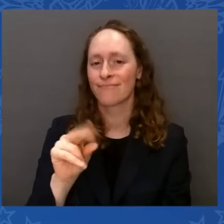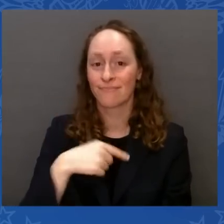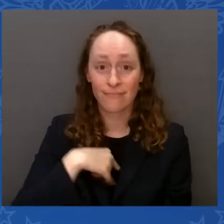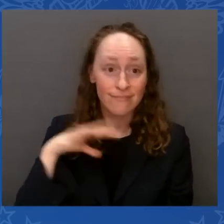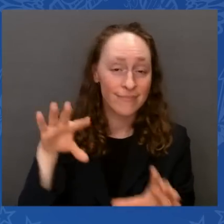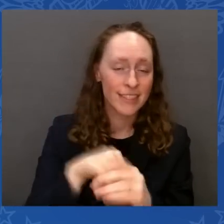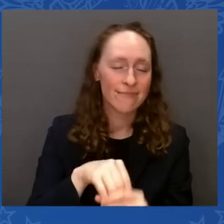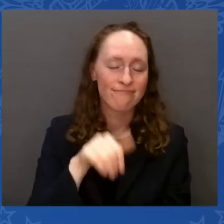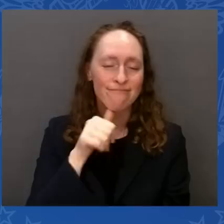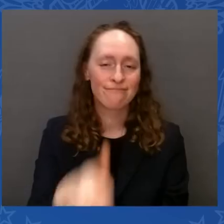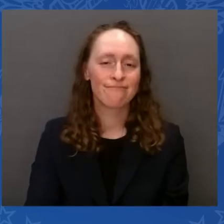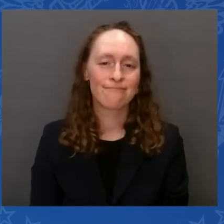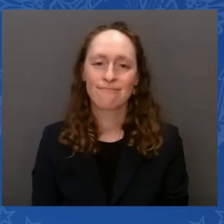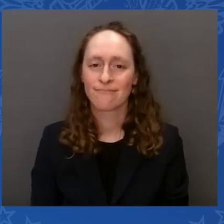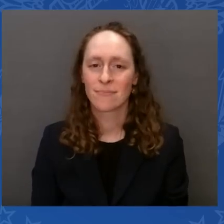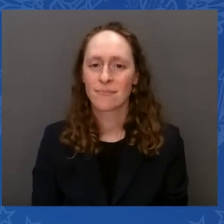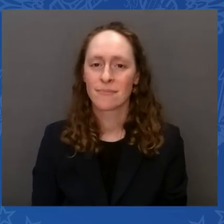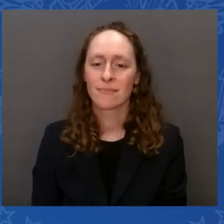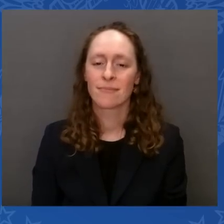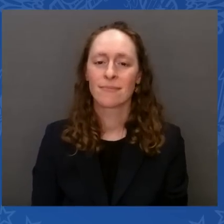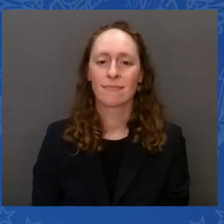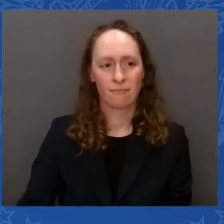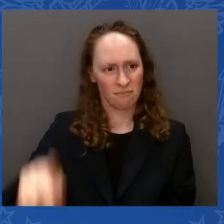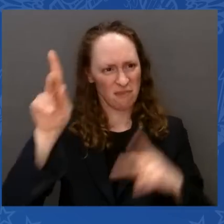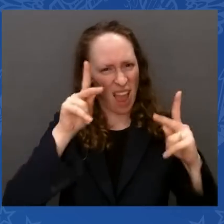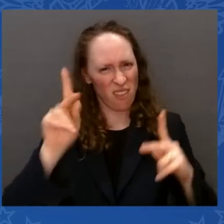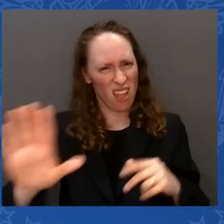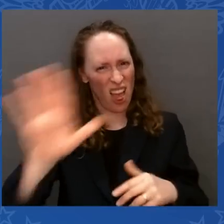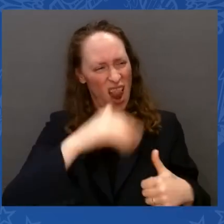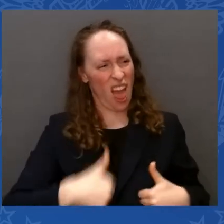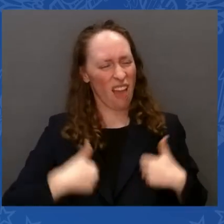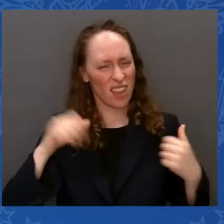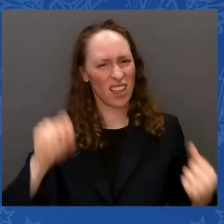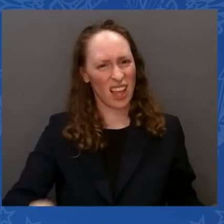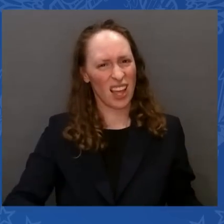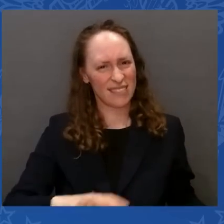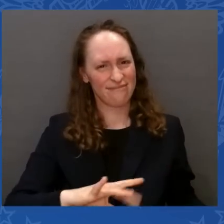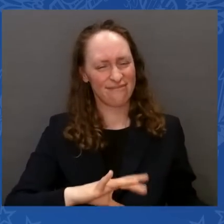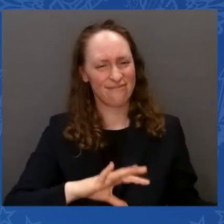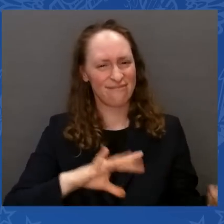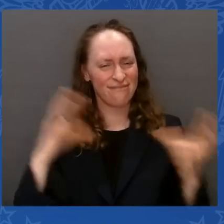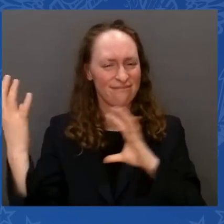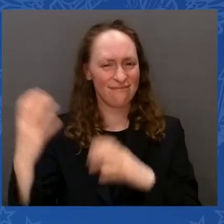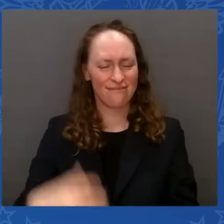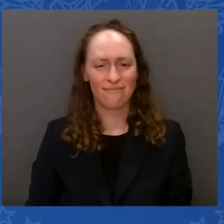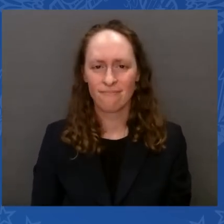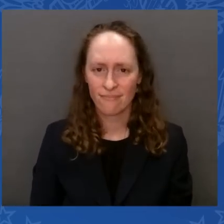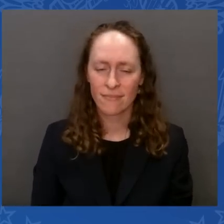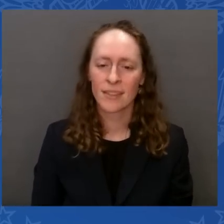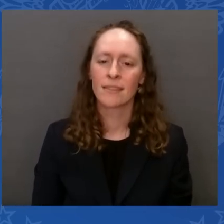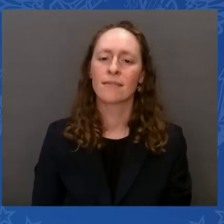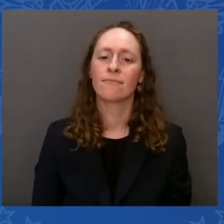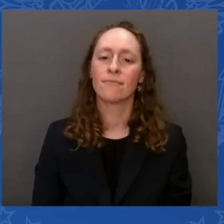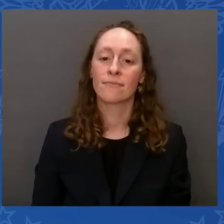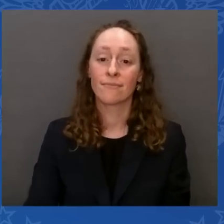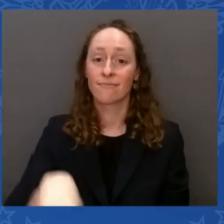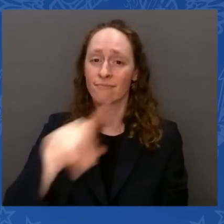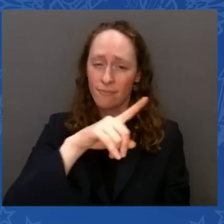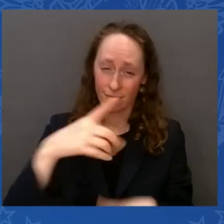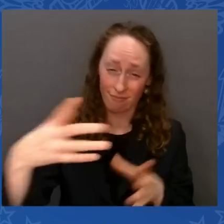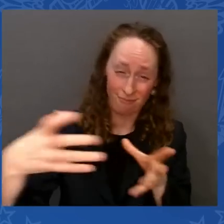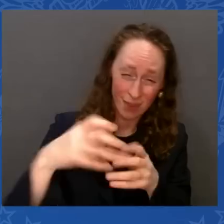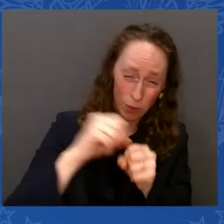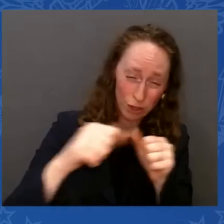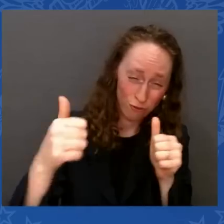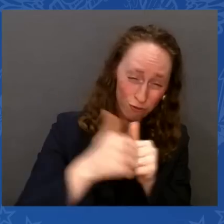lives and our economy. Working with all of you, we're not going to let them either. Look, the question that the MAGA Republicans have to answer